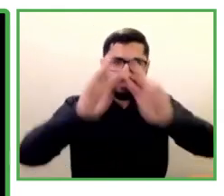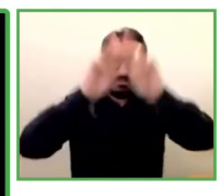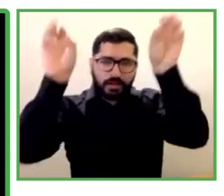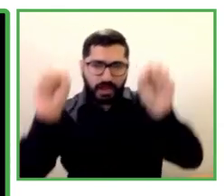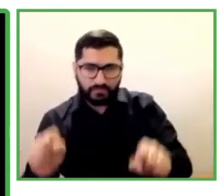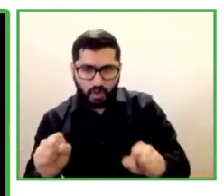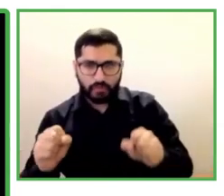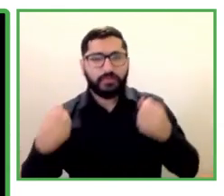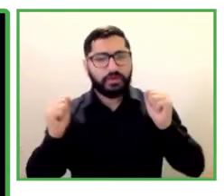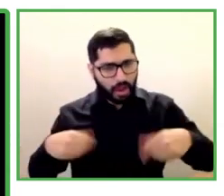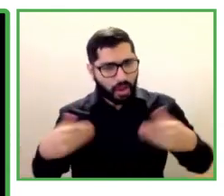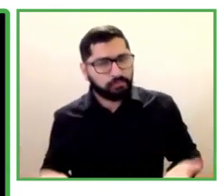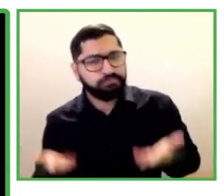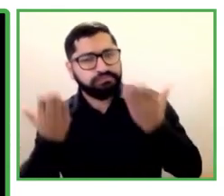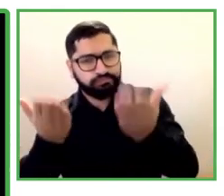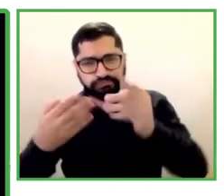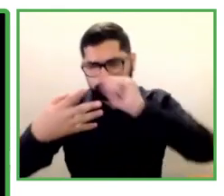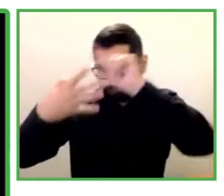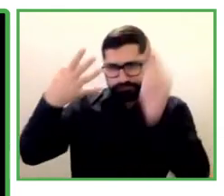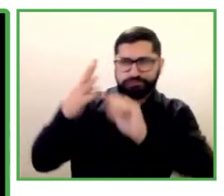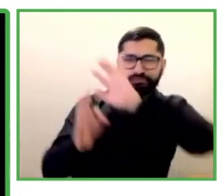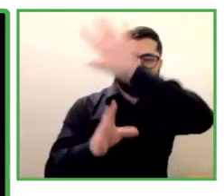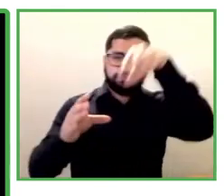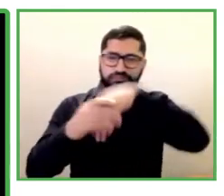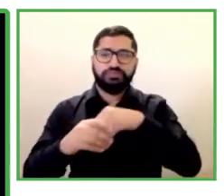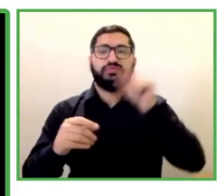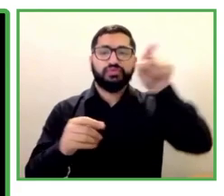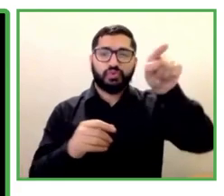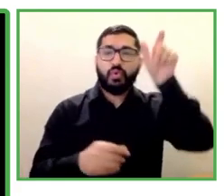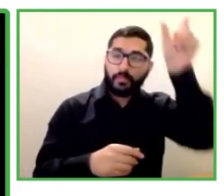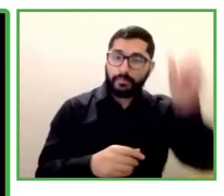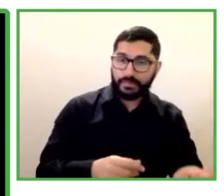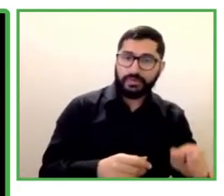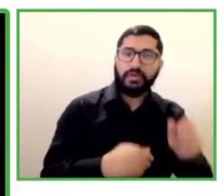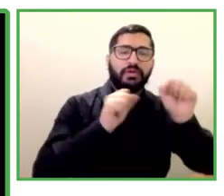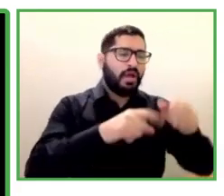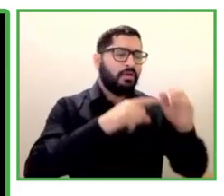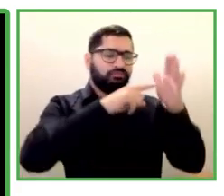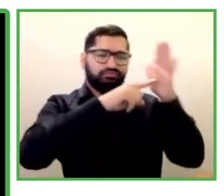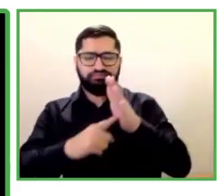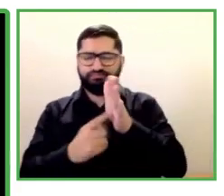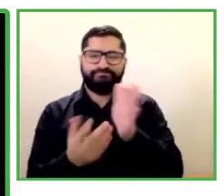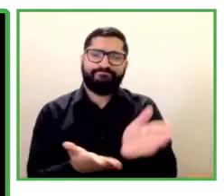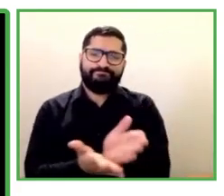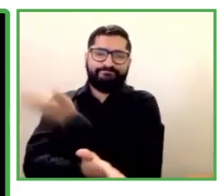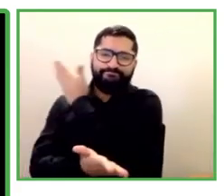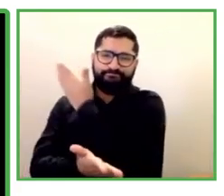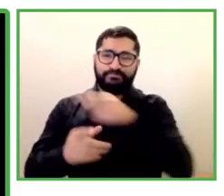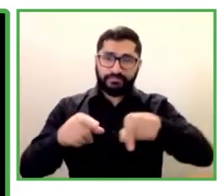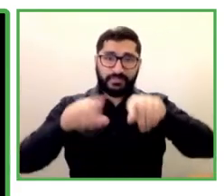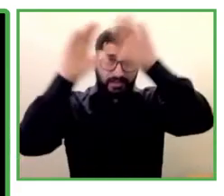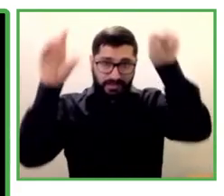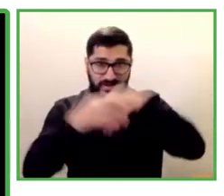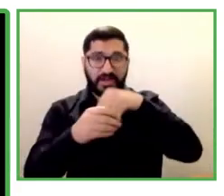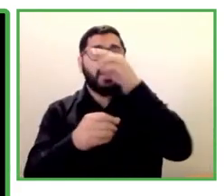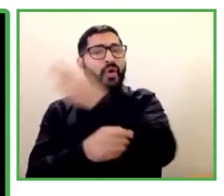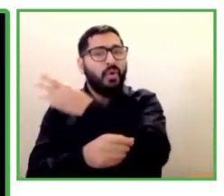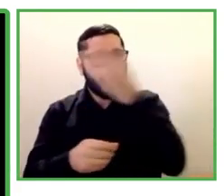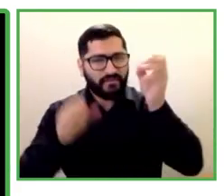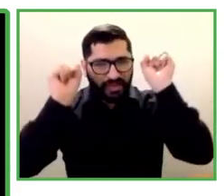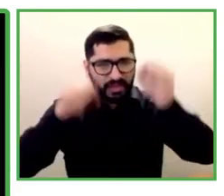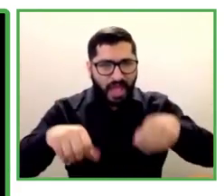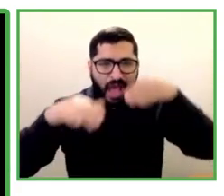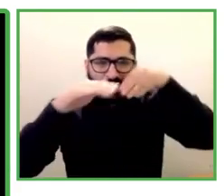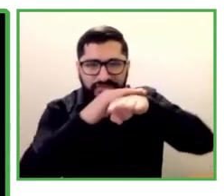Our recruitment platform is totally accessible for all different kinds of disabilities. We provide a full